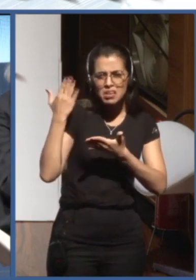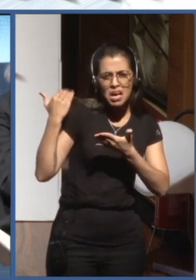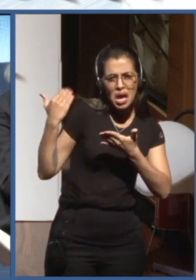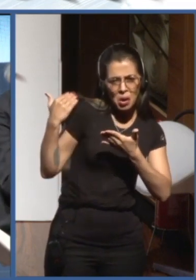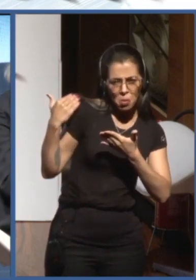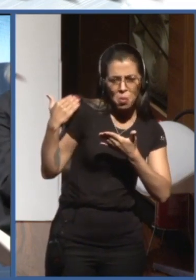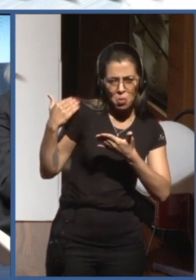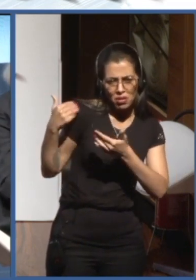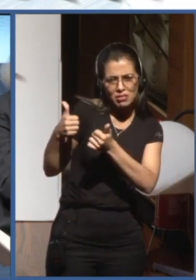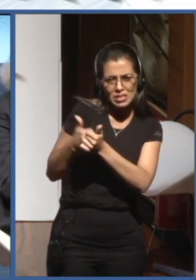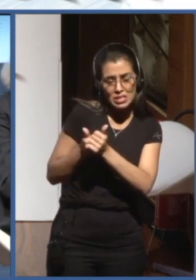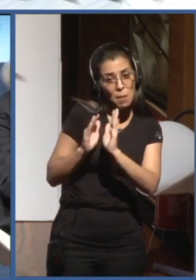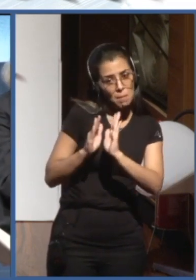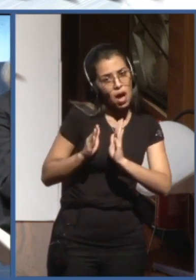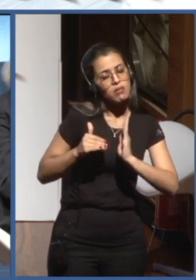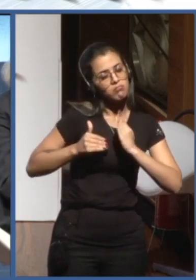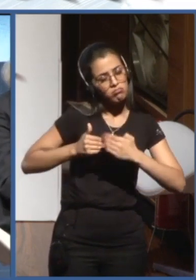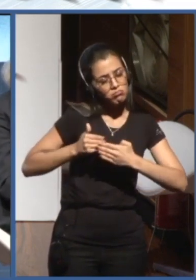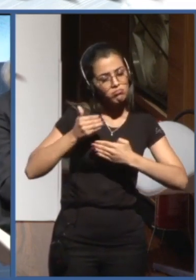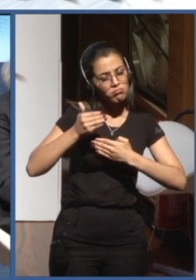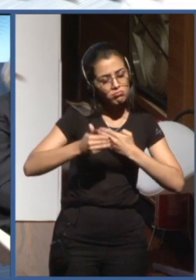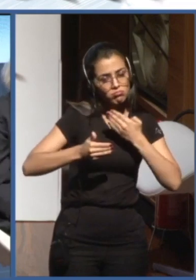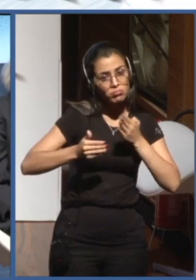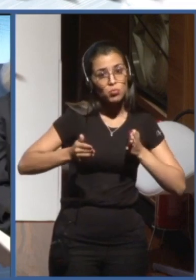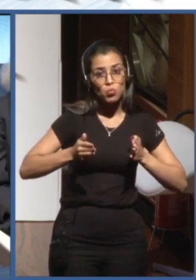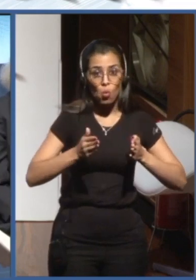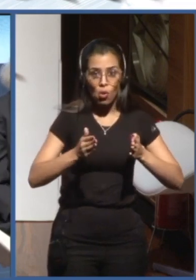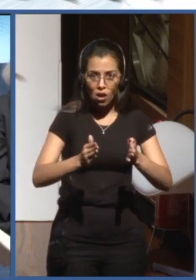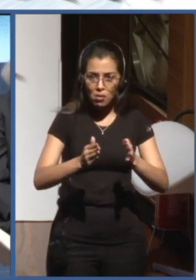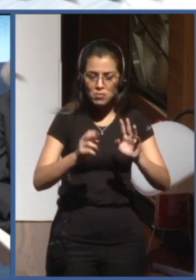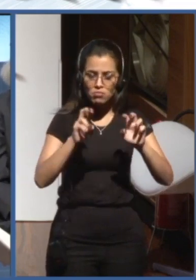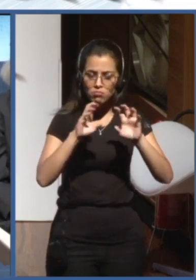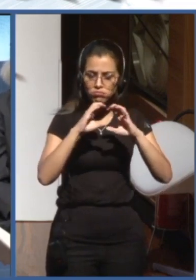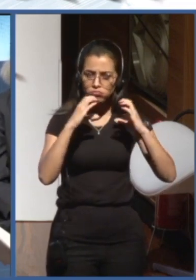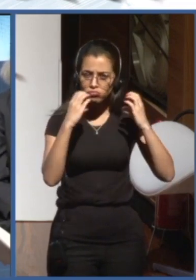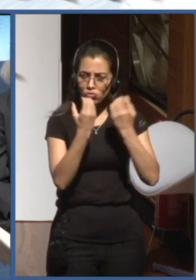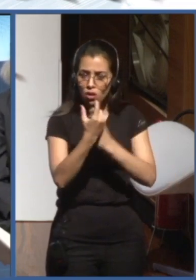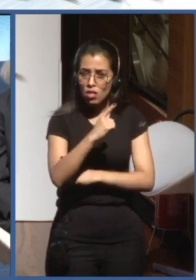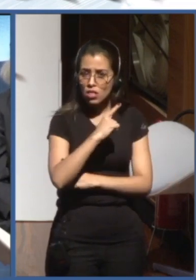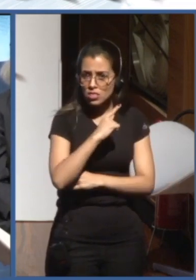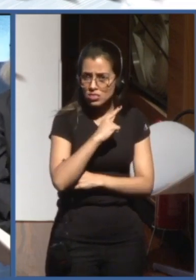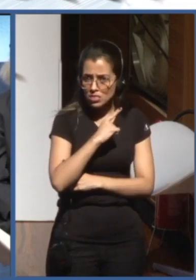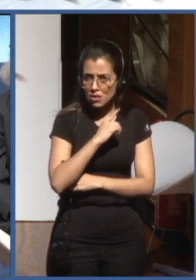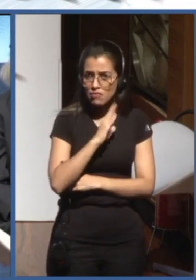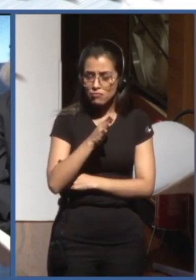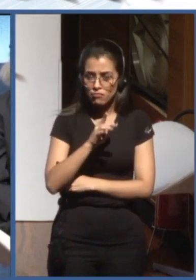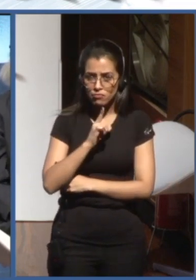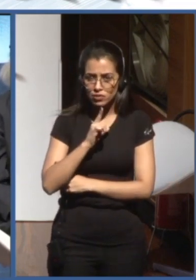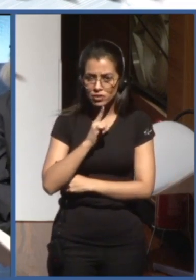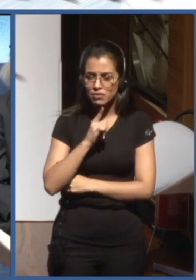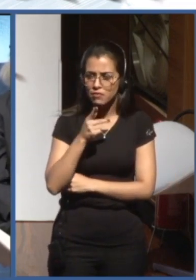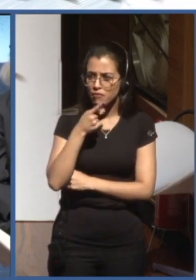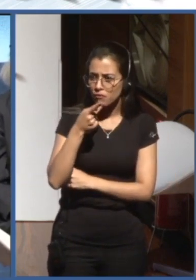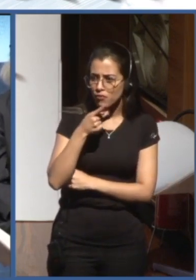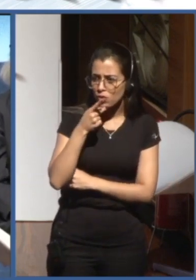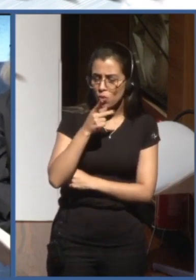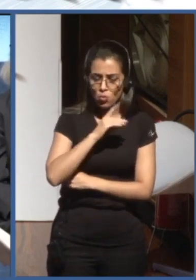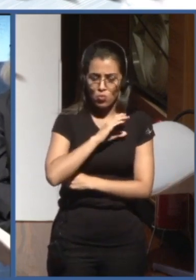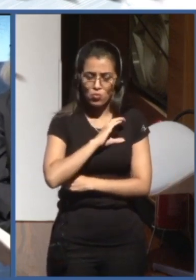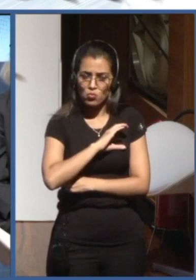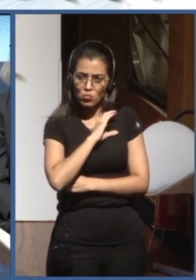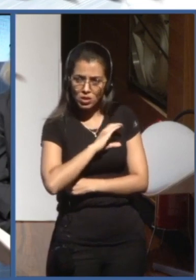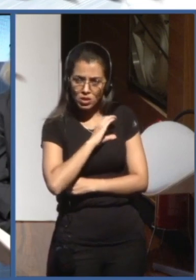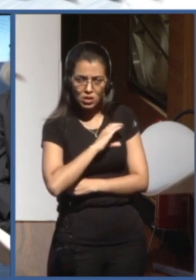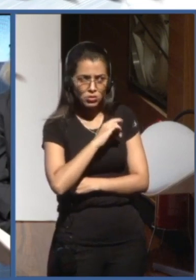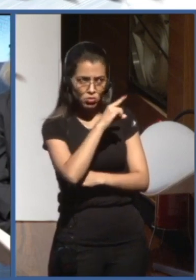so with the AI civic forum we're actually launching with Mila which I think was mentioned by Madame the Ambassador of Canada in Brazil this morning